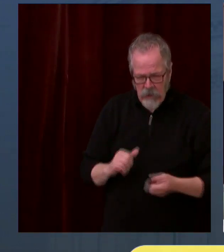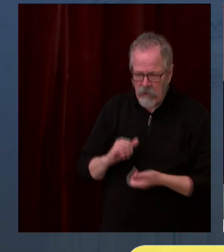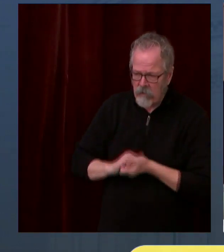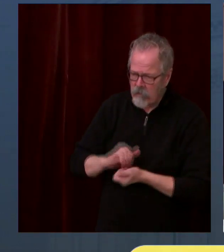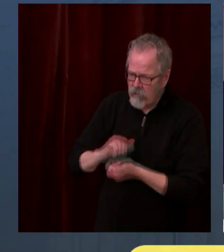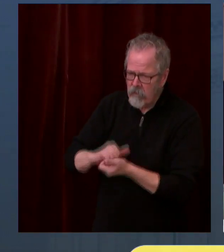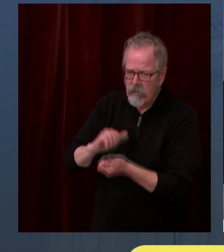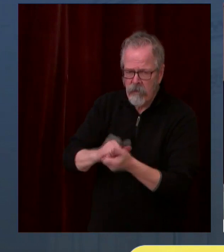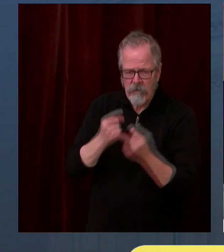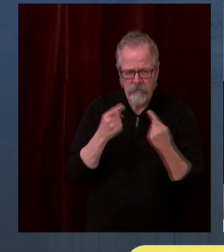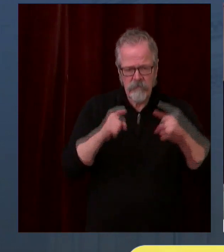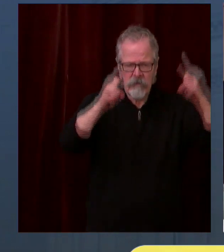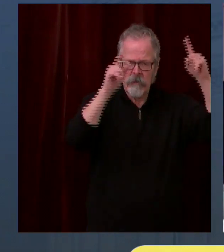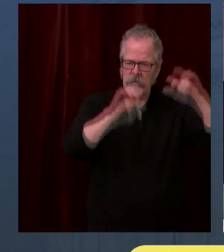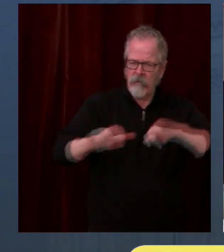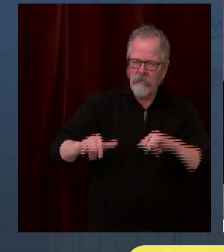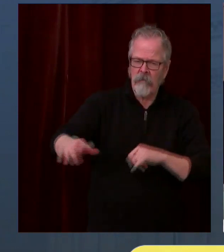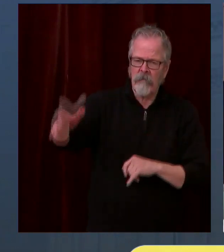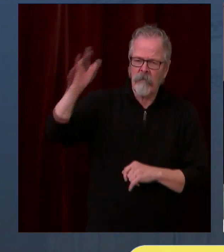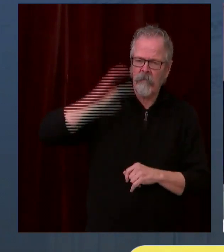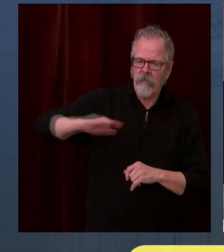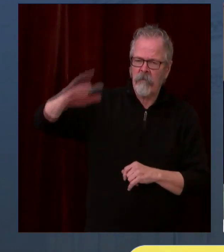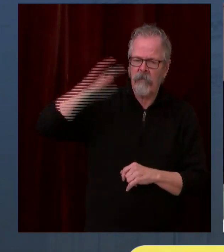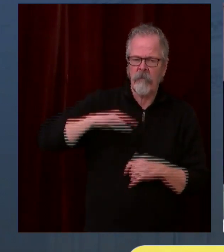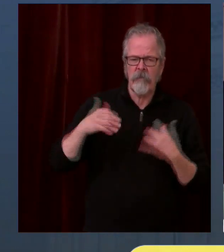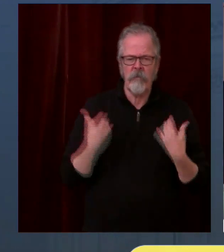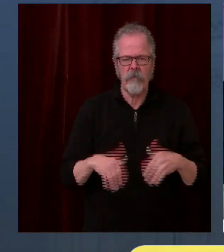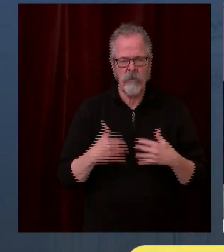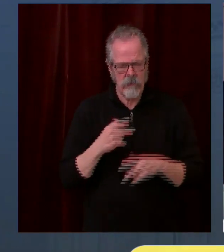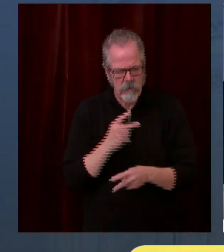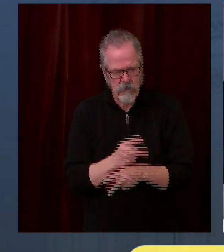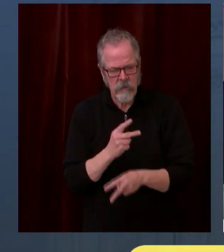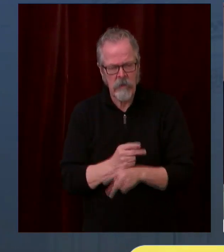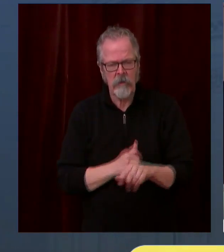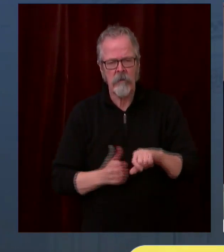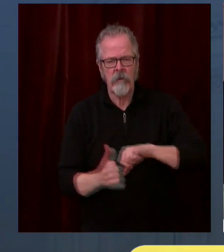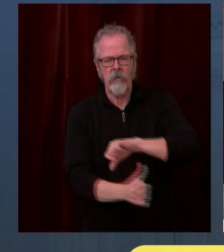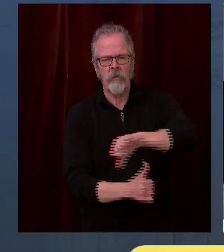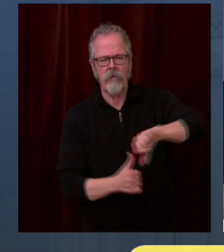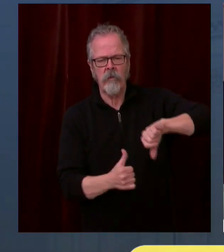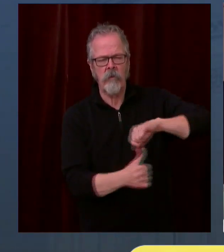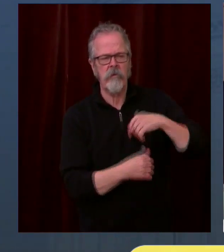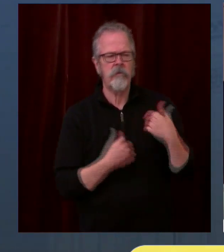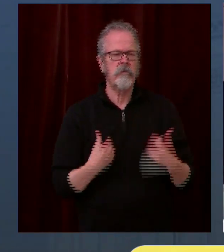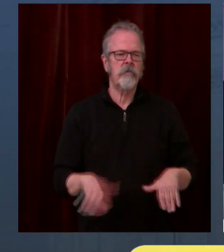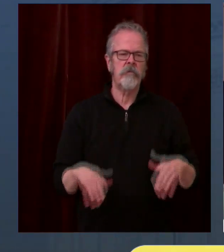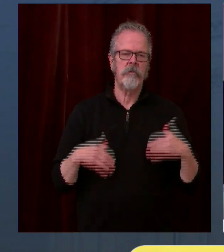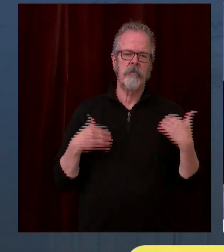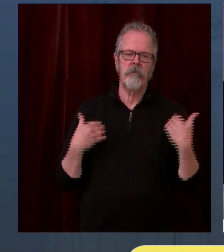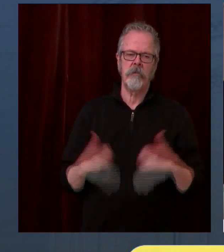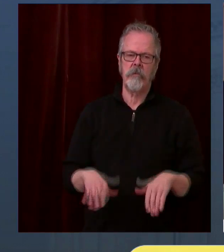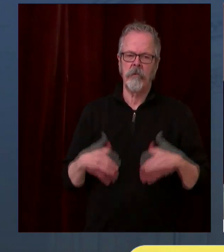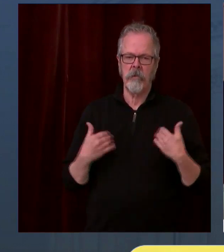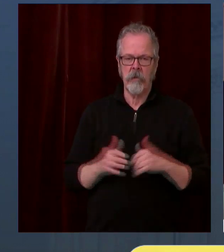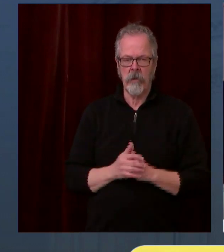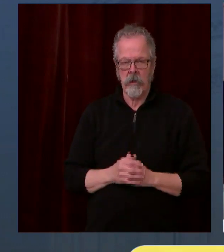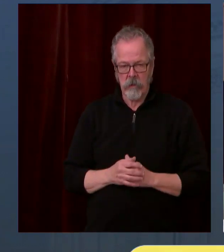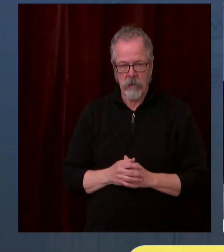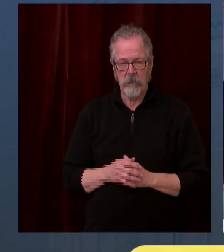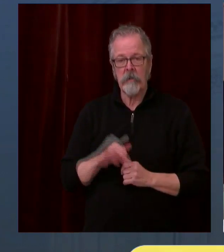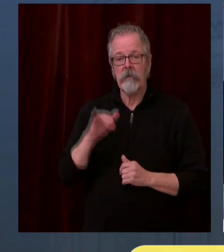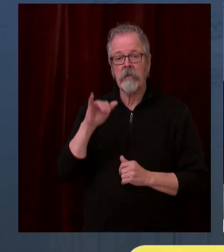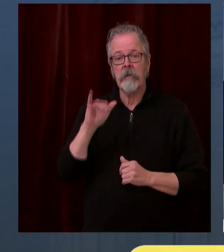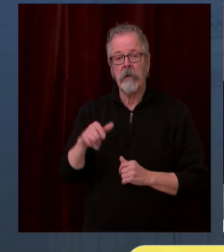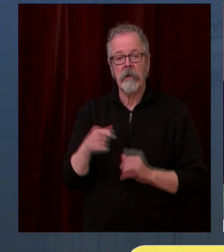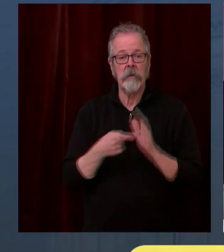another. Kaiser Permanente has led from the get-go of this pandemic with our three principles of trust, care, and